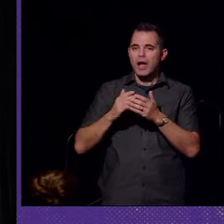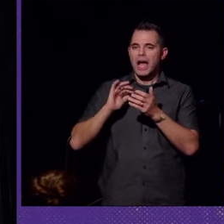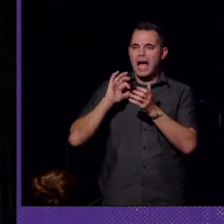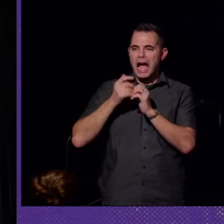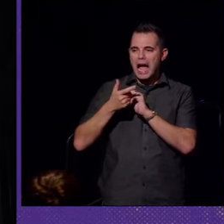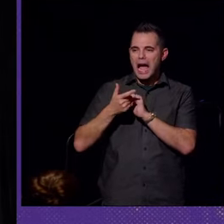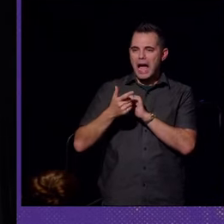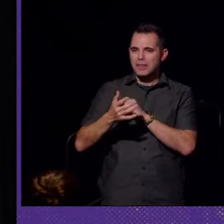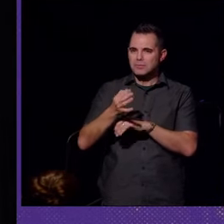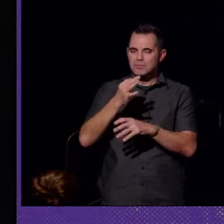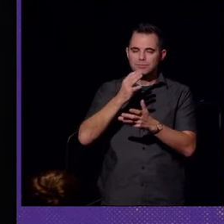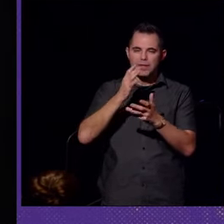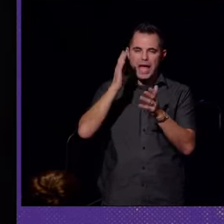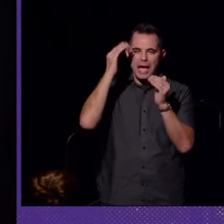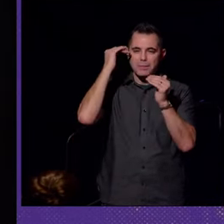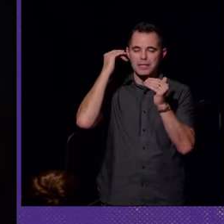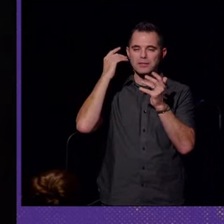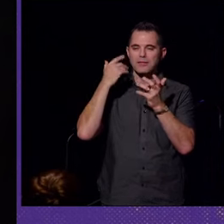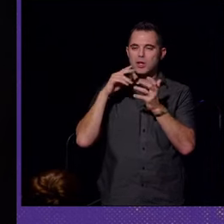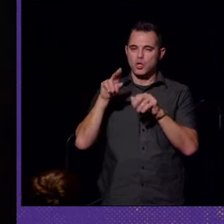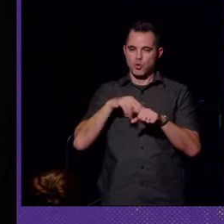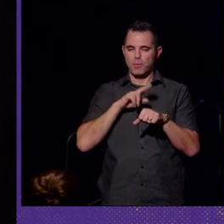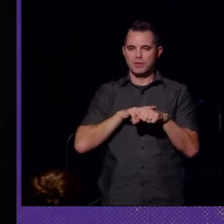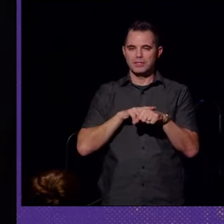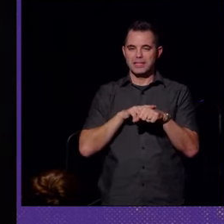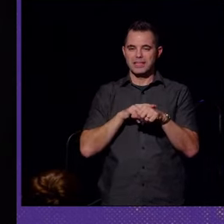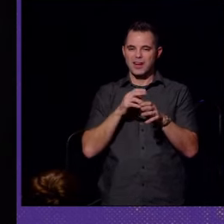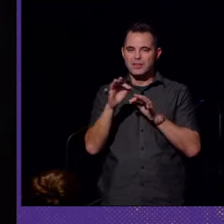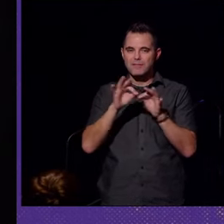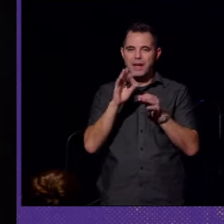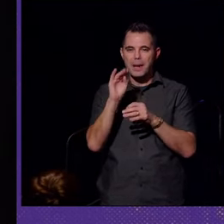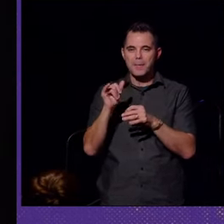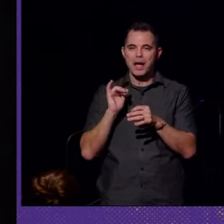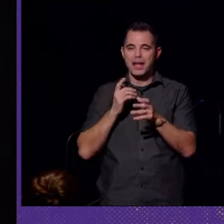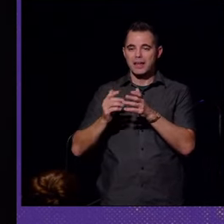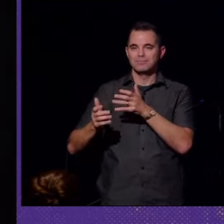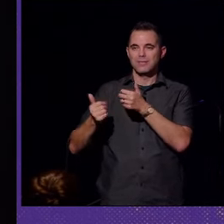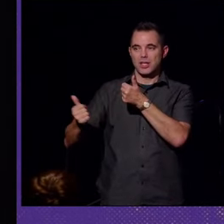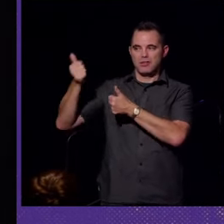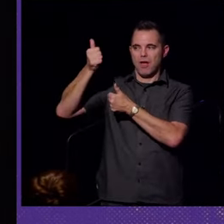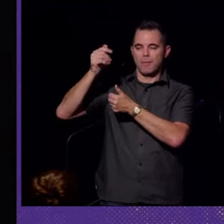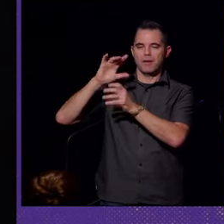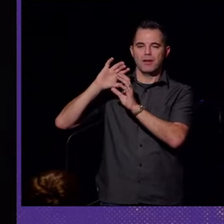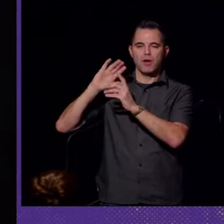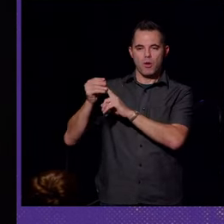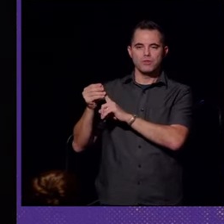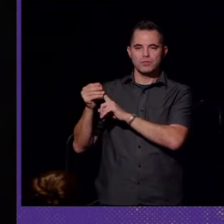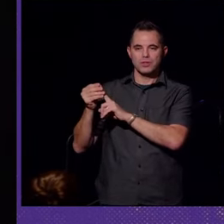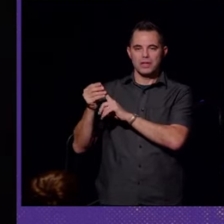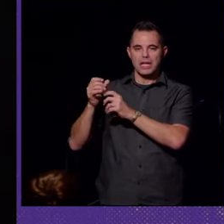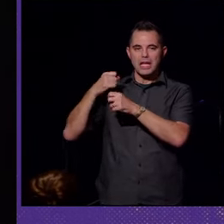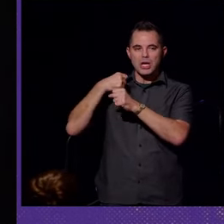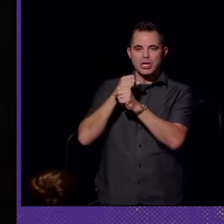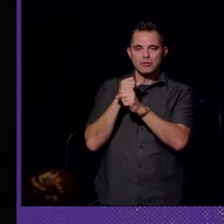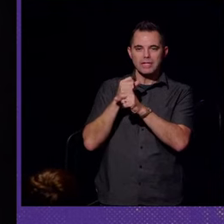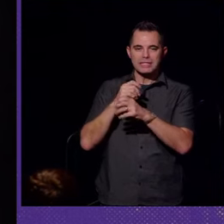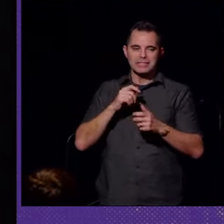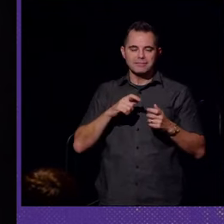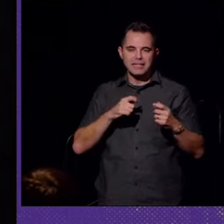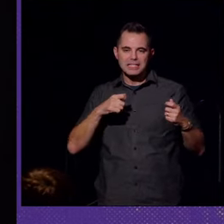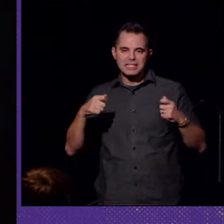how have expectations of normality, as defined by the dominant culture, create tensions